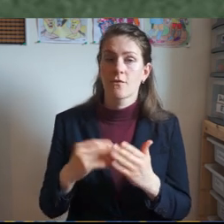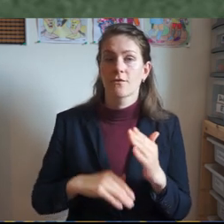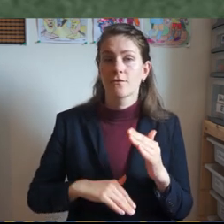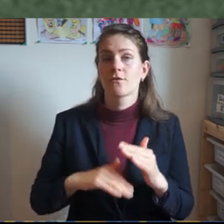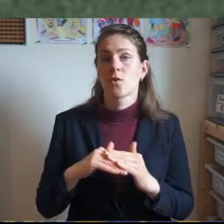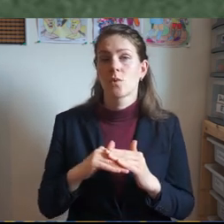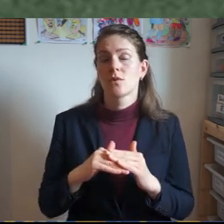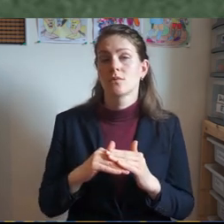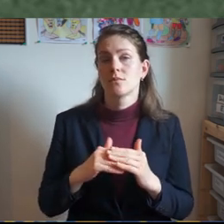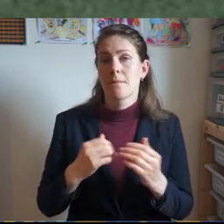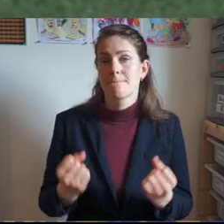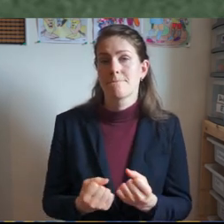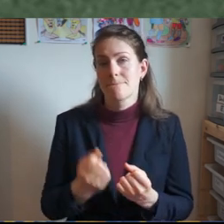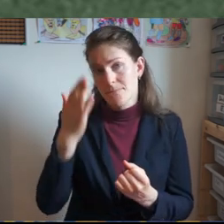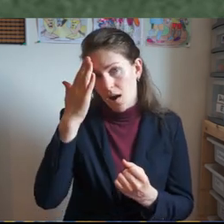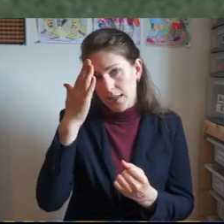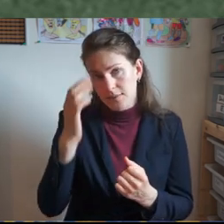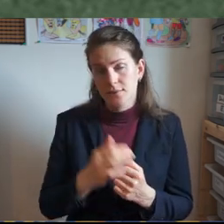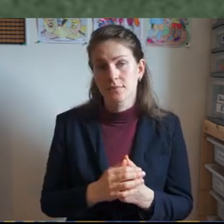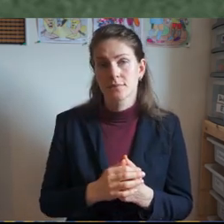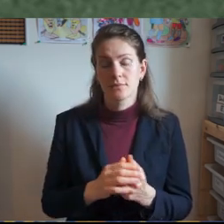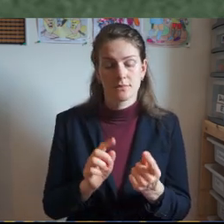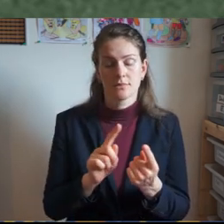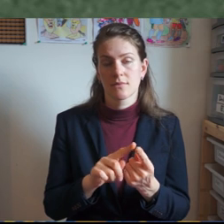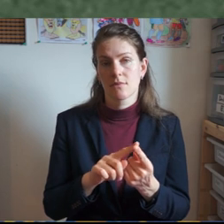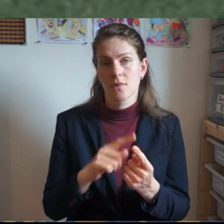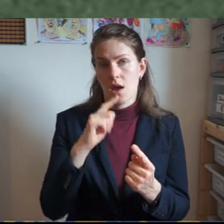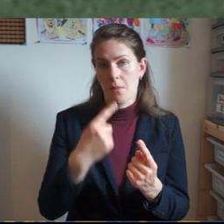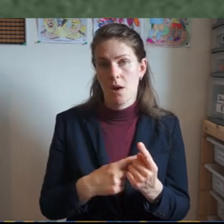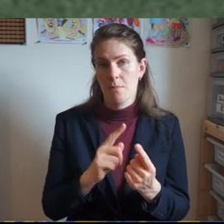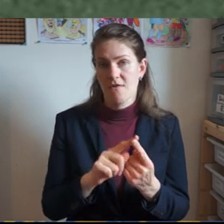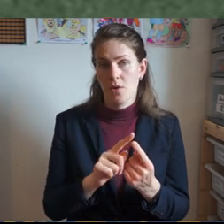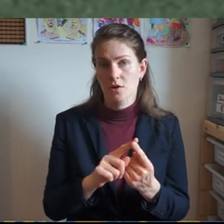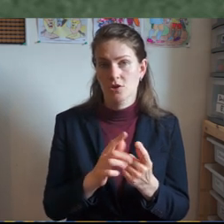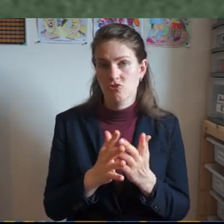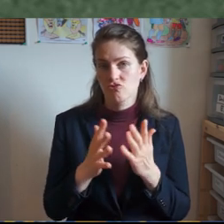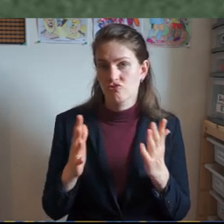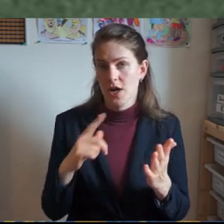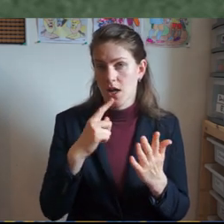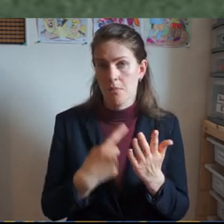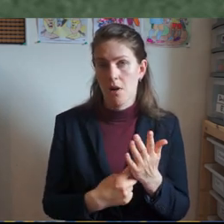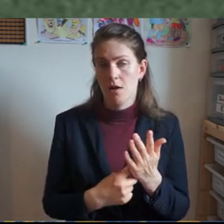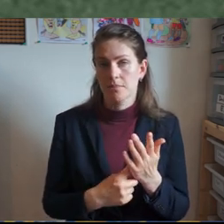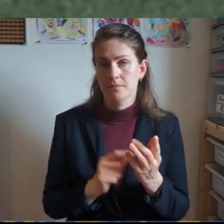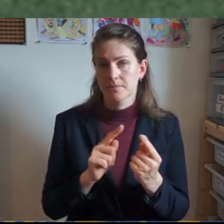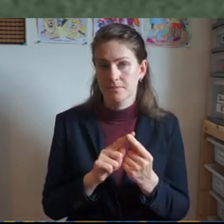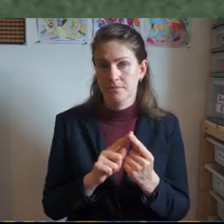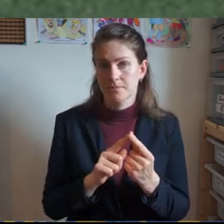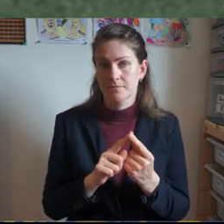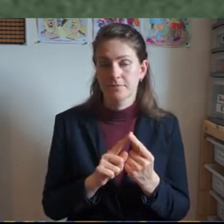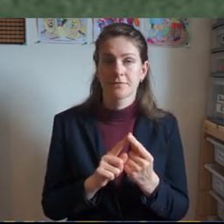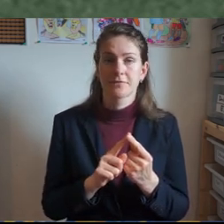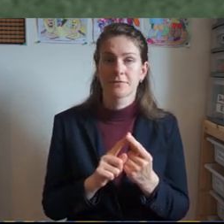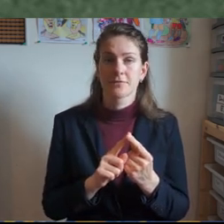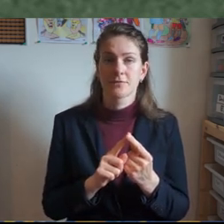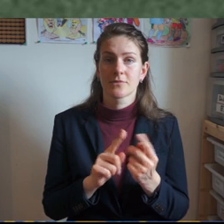this is the first and great commandment and the second is like